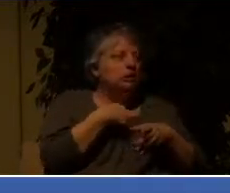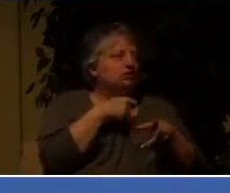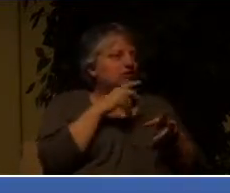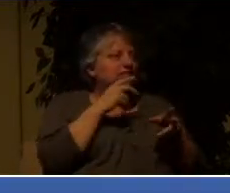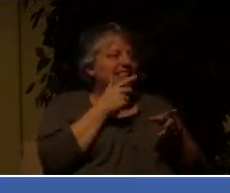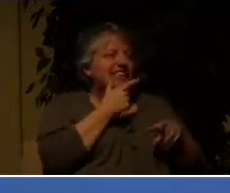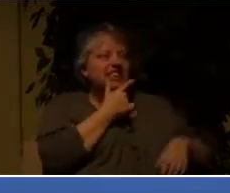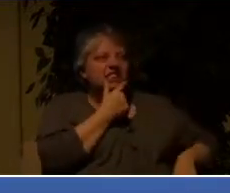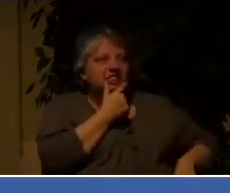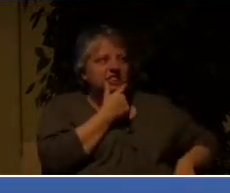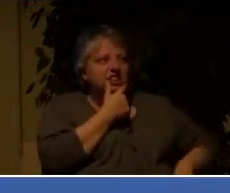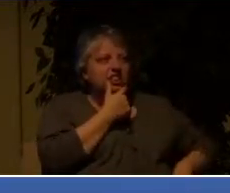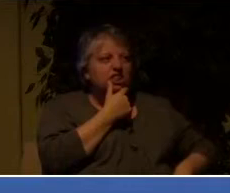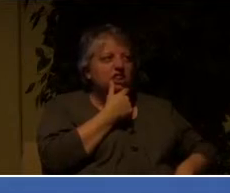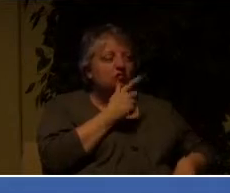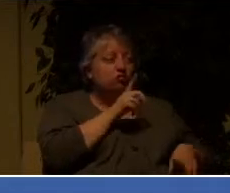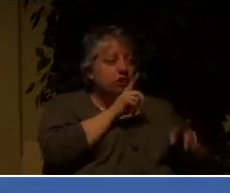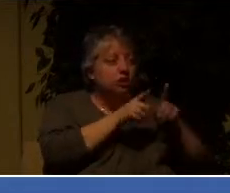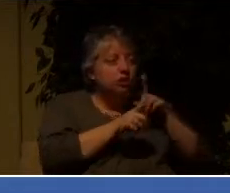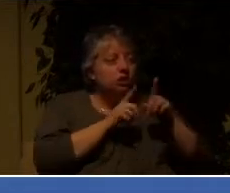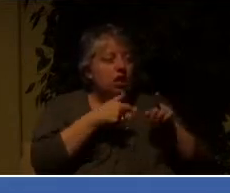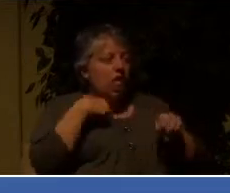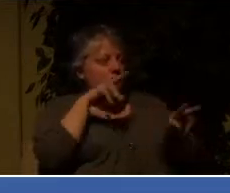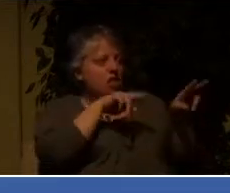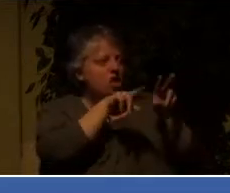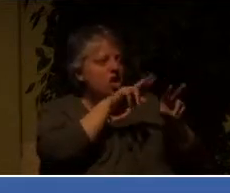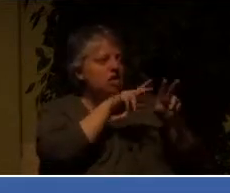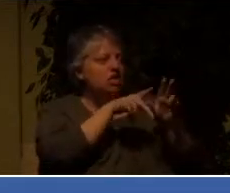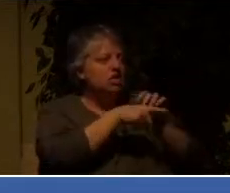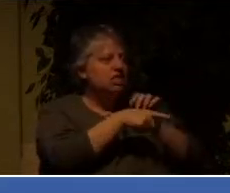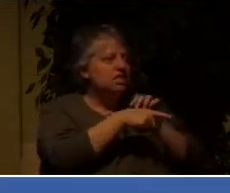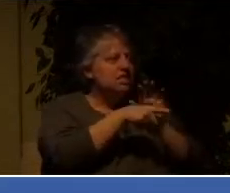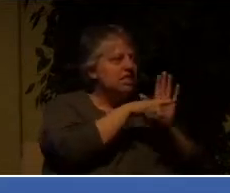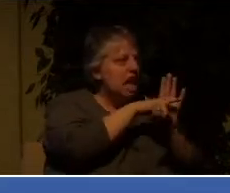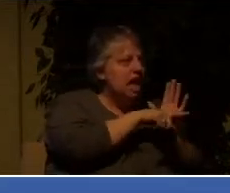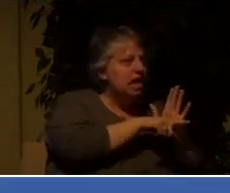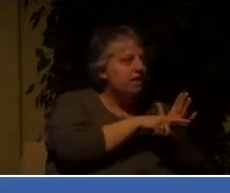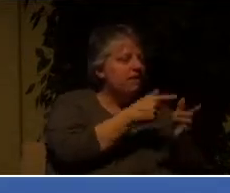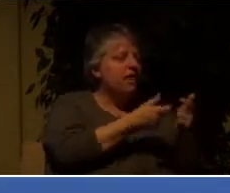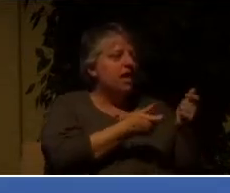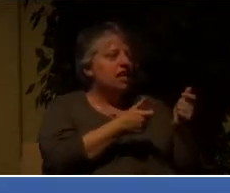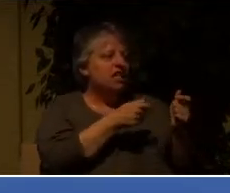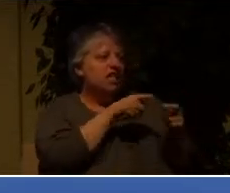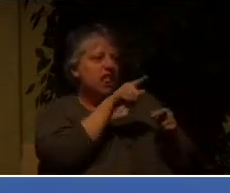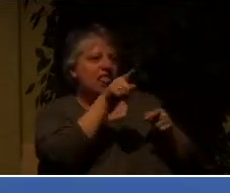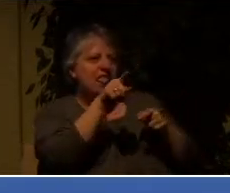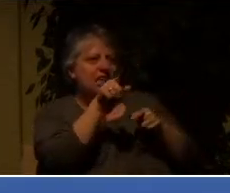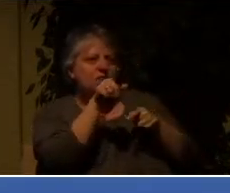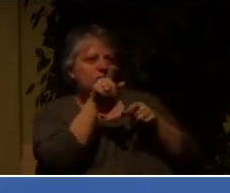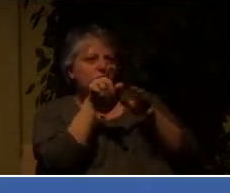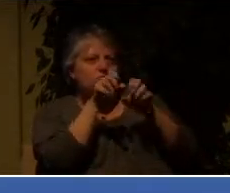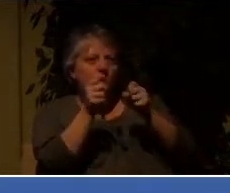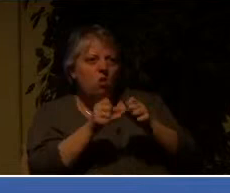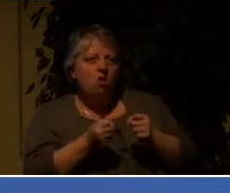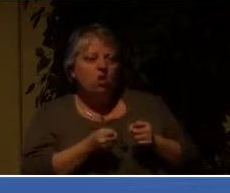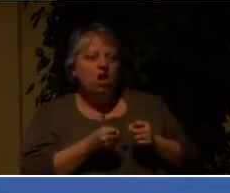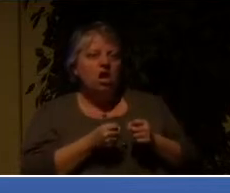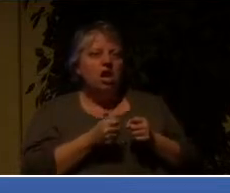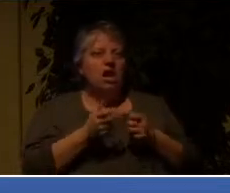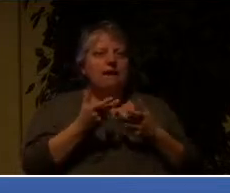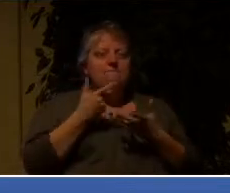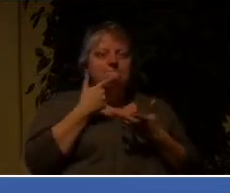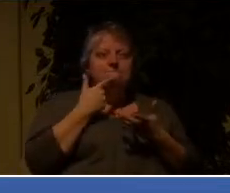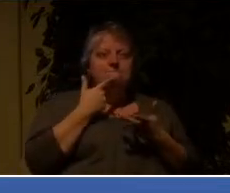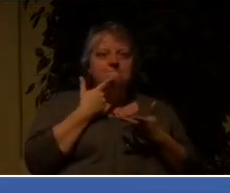are negative, all the things that are broken, all the things that are lacking, and he will try to freeze my